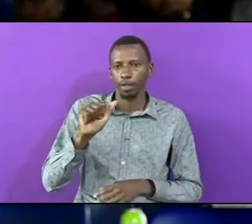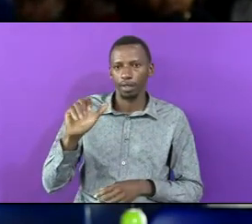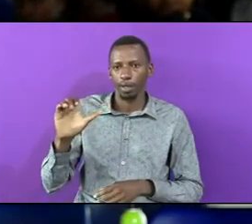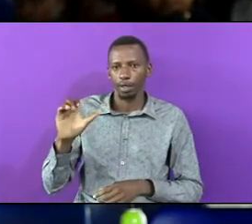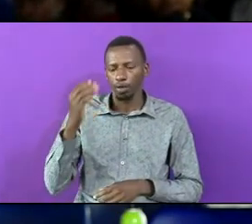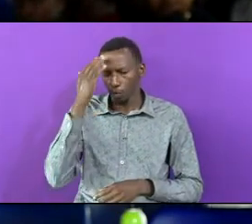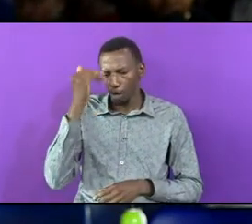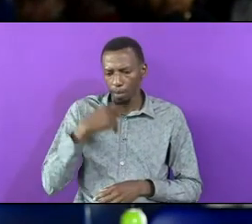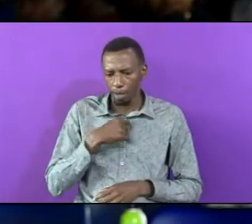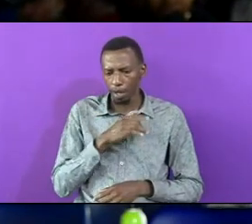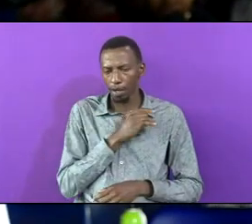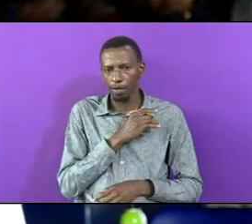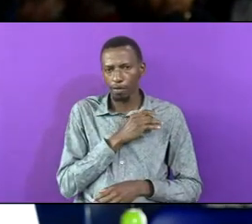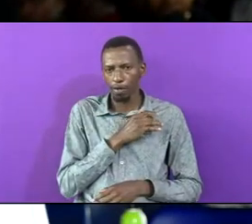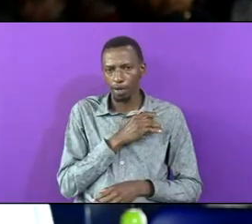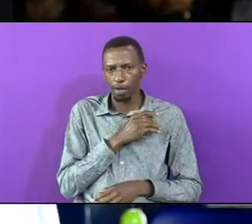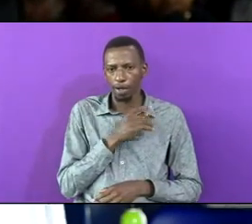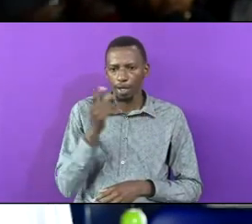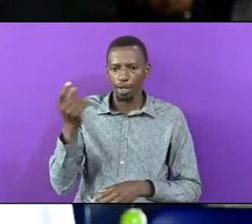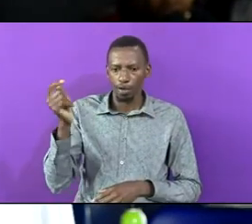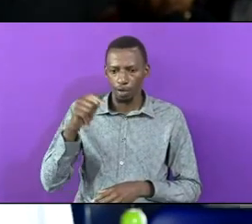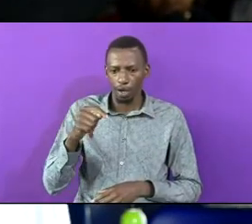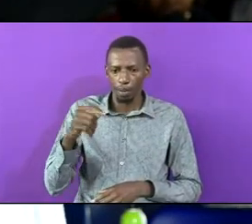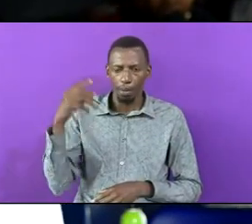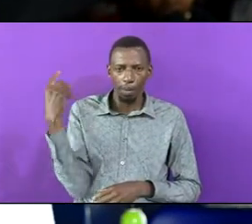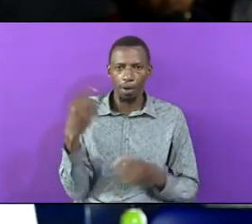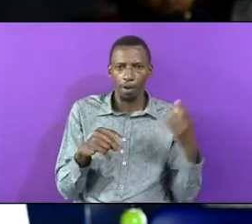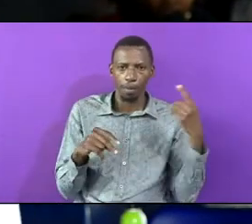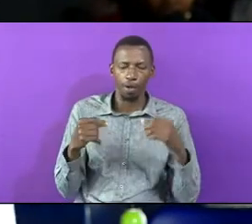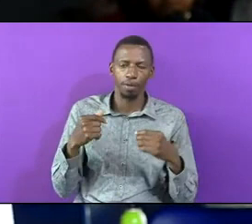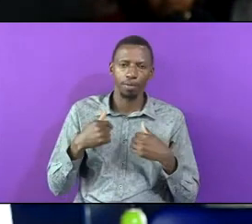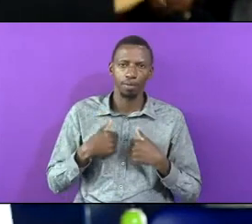Hit Me Harm Me With The Mother